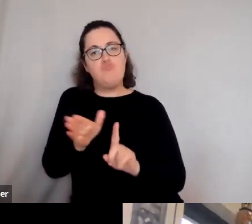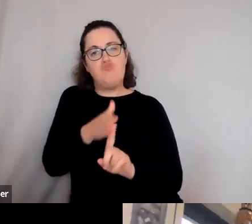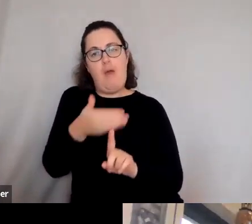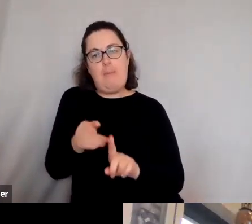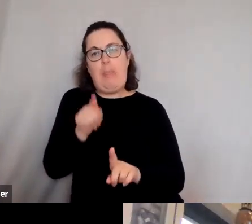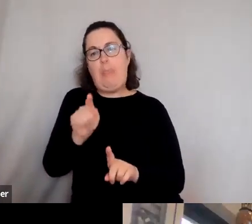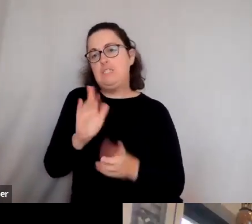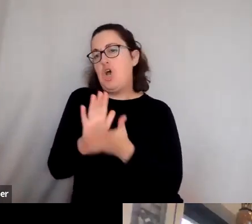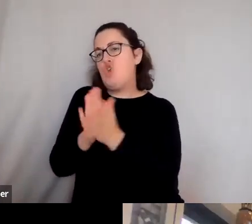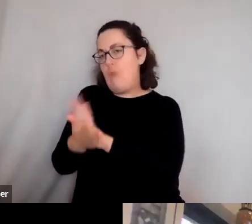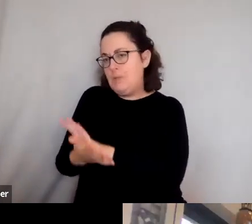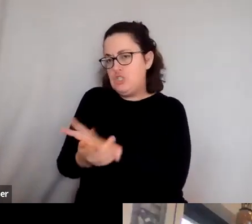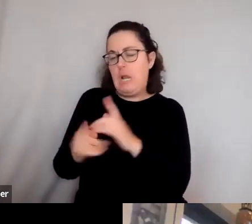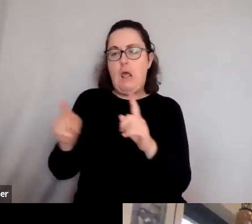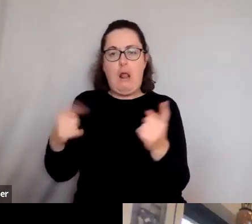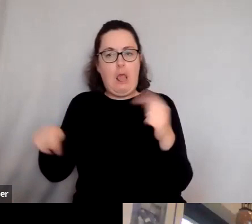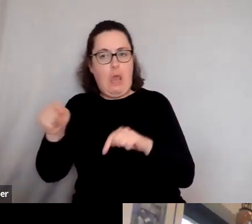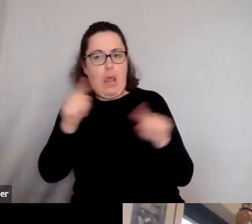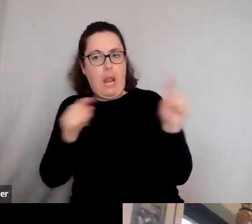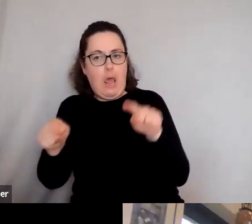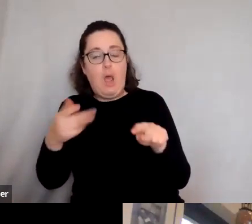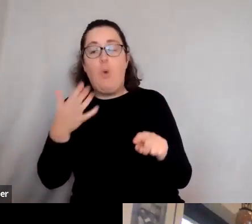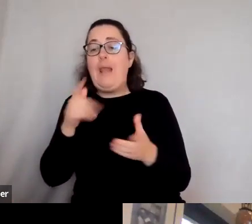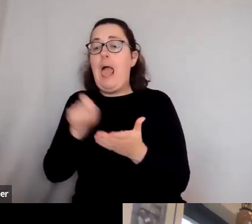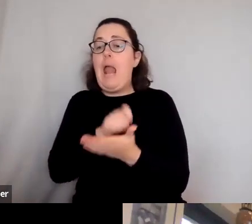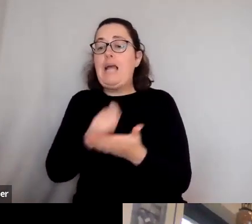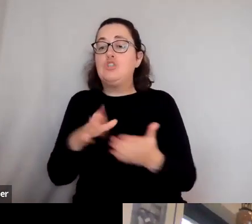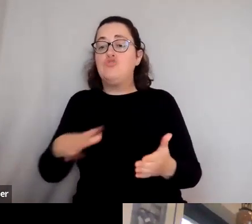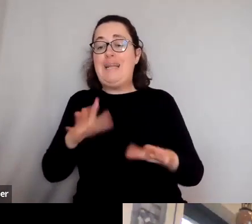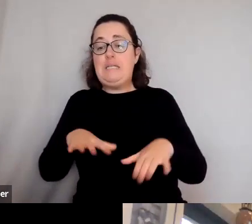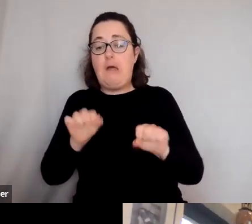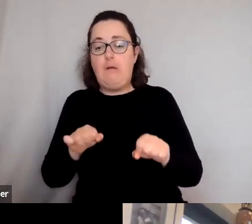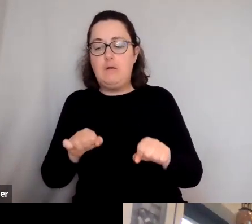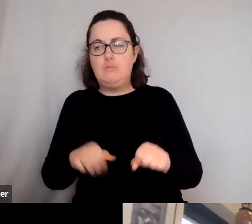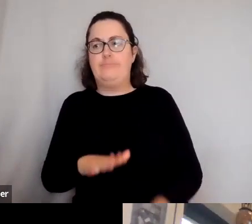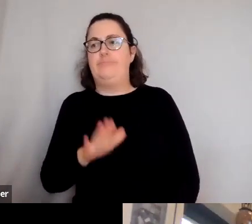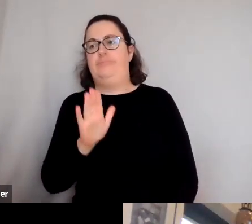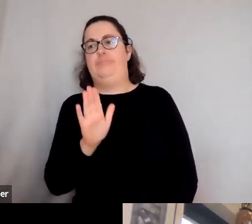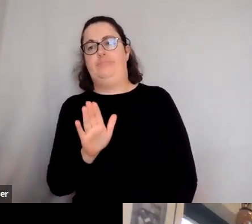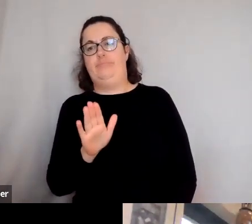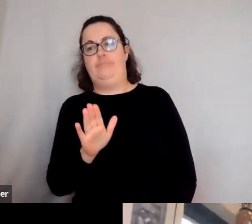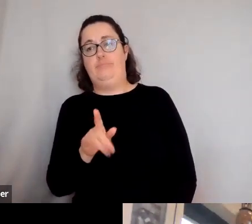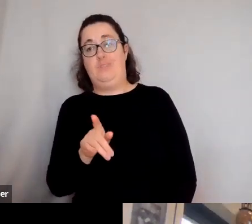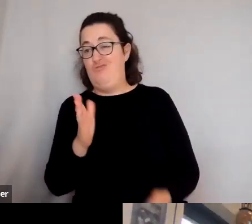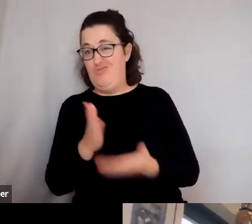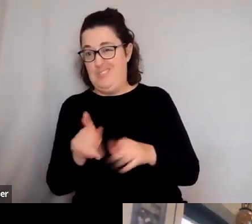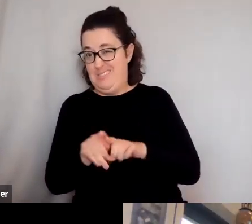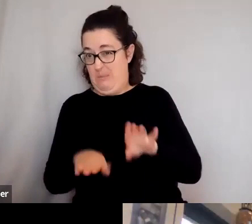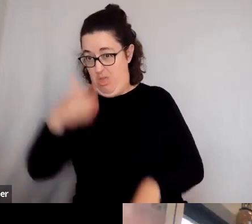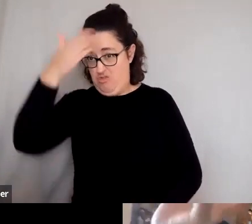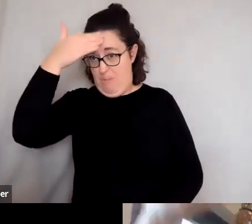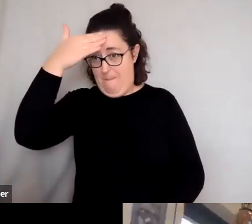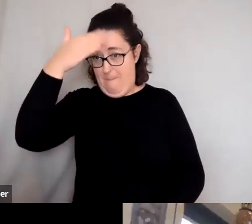corruption. Somebody would come in just as the election was going to start. You know, this is real Trumpism, actually. And